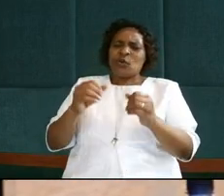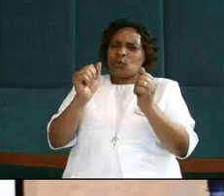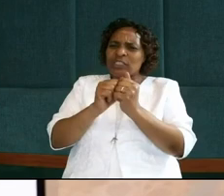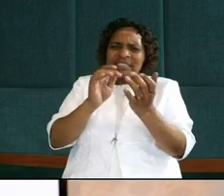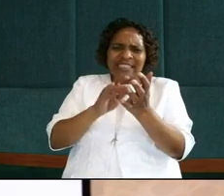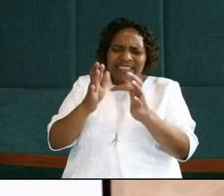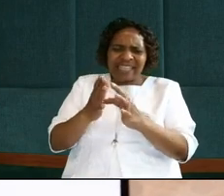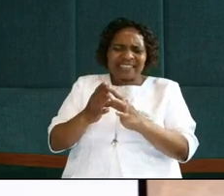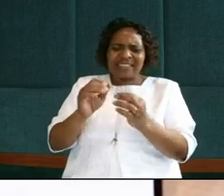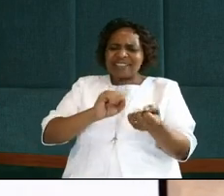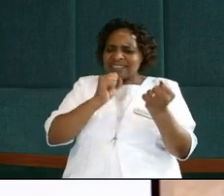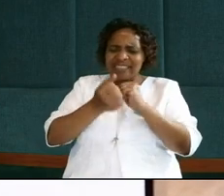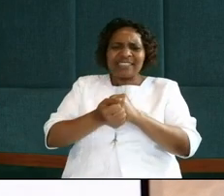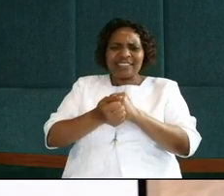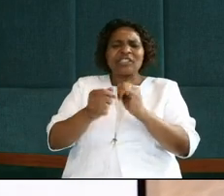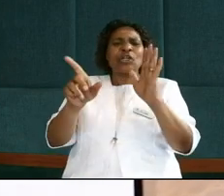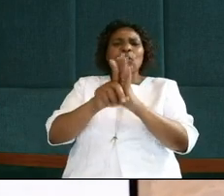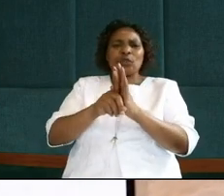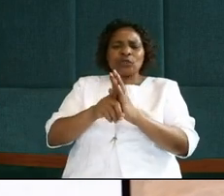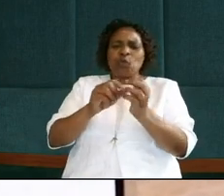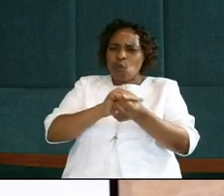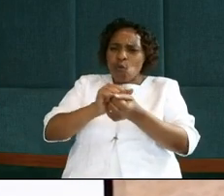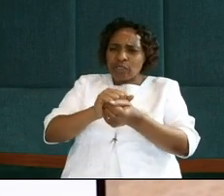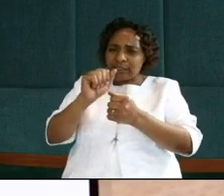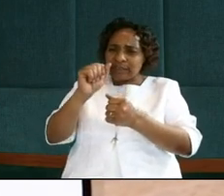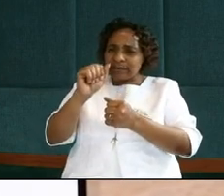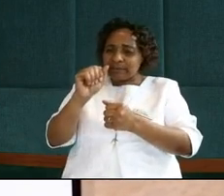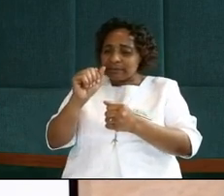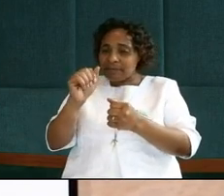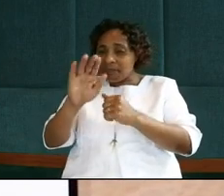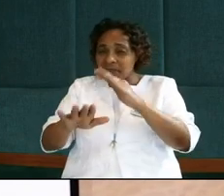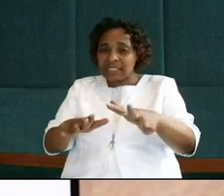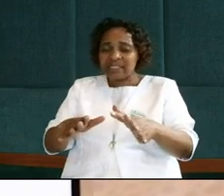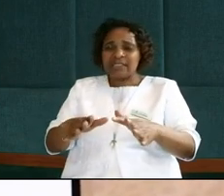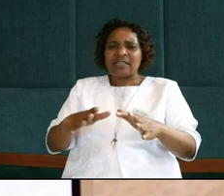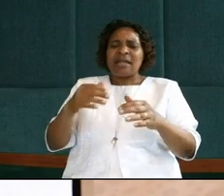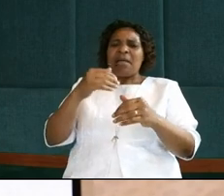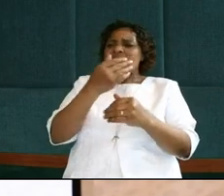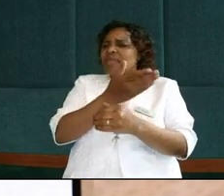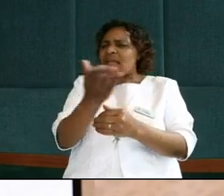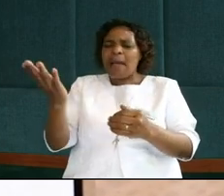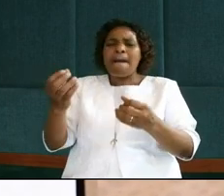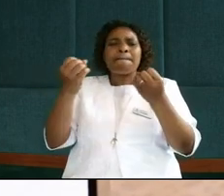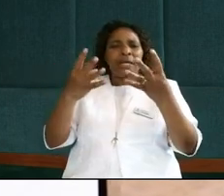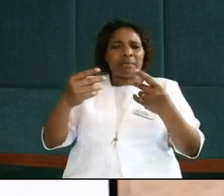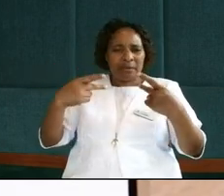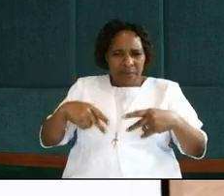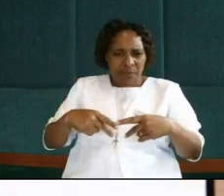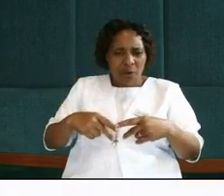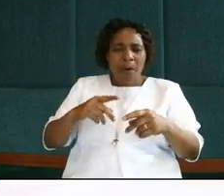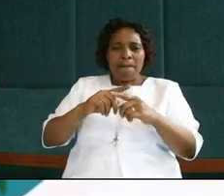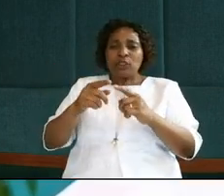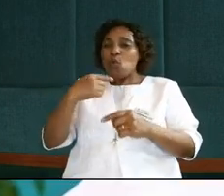Jesus in all those other pastors and it simply means there were prior arrangement on to who